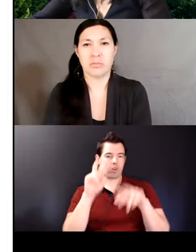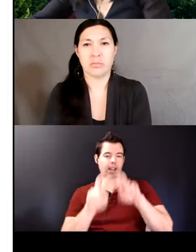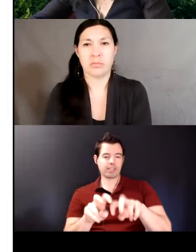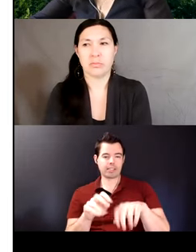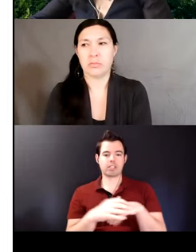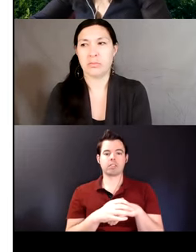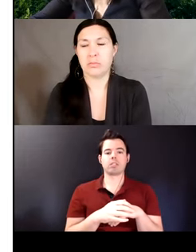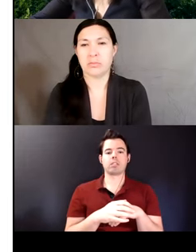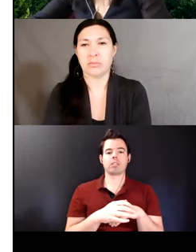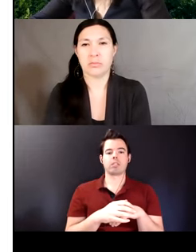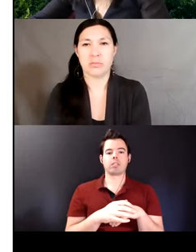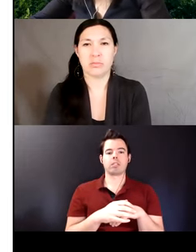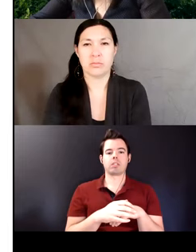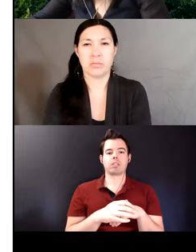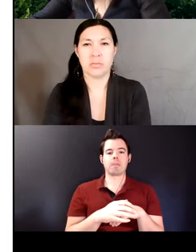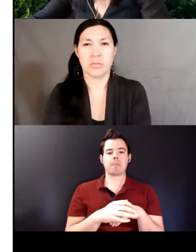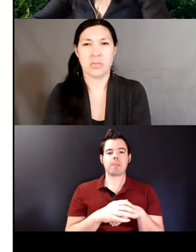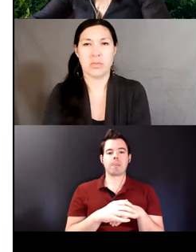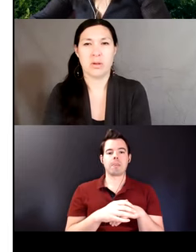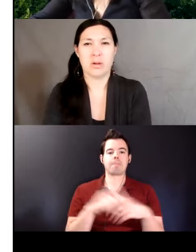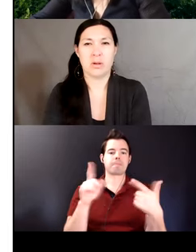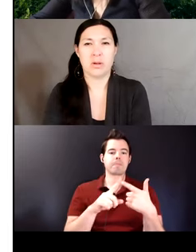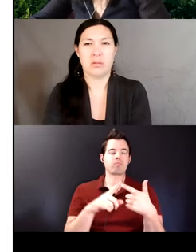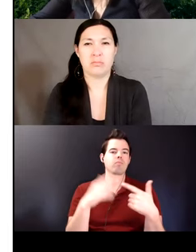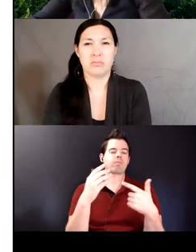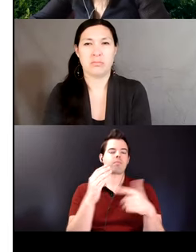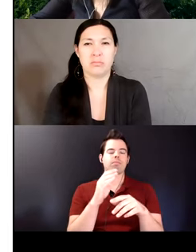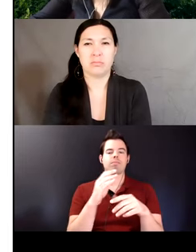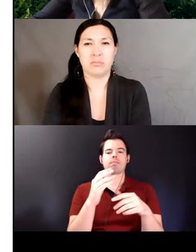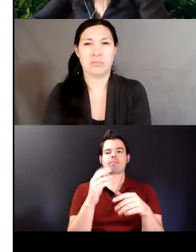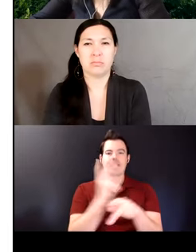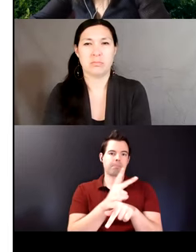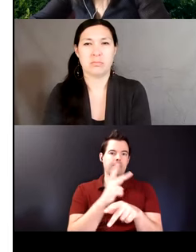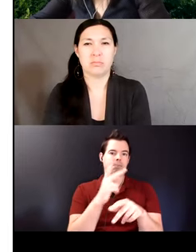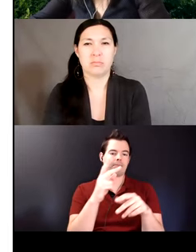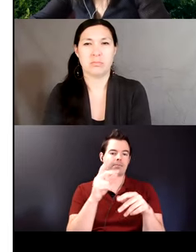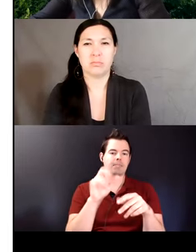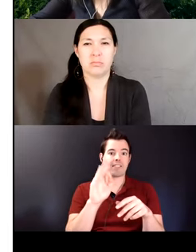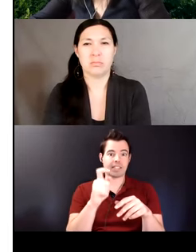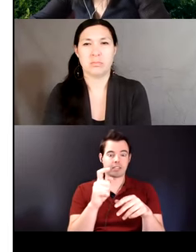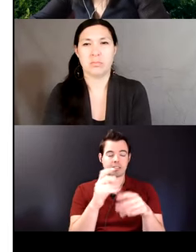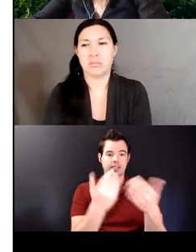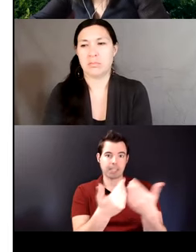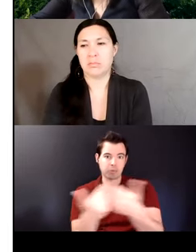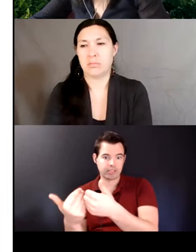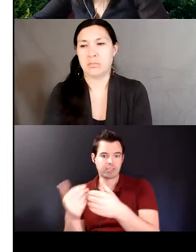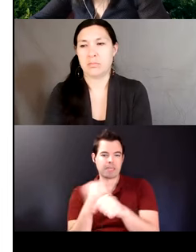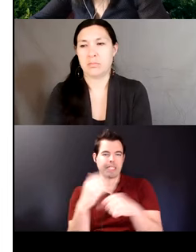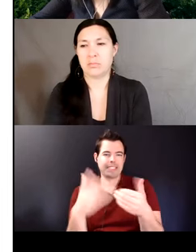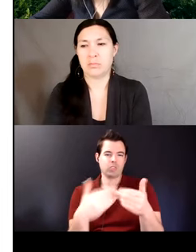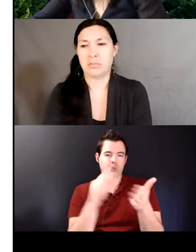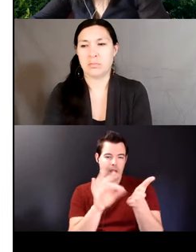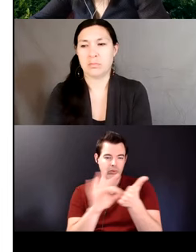easily manageable derivational suffixes range from zero up to four